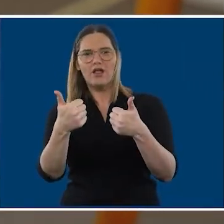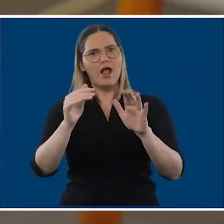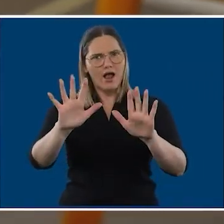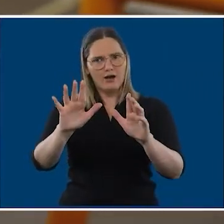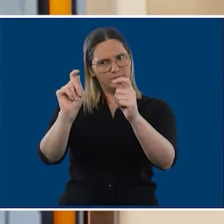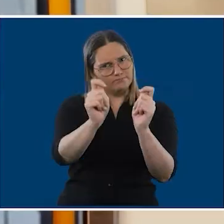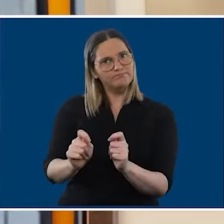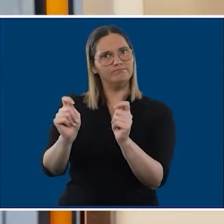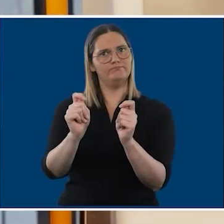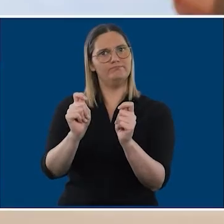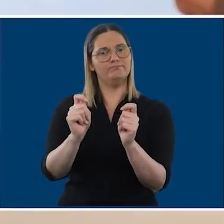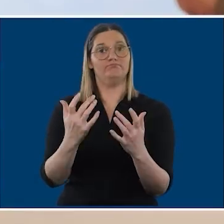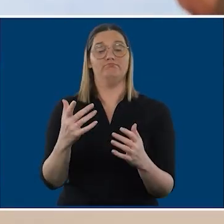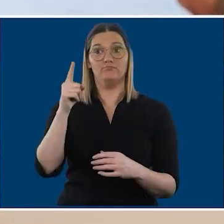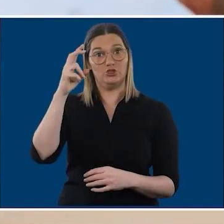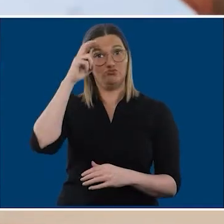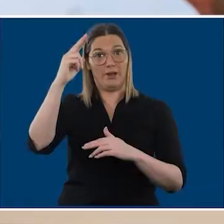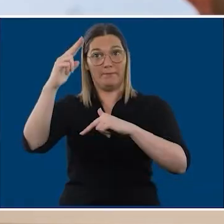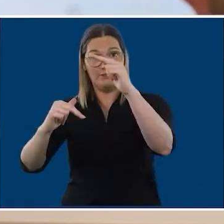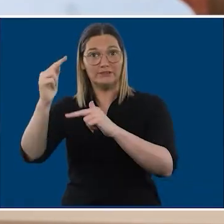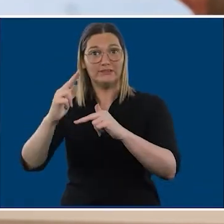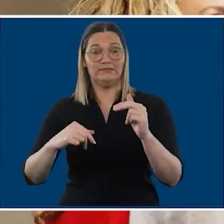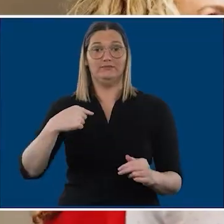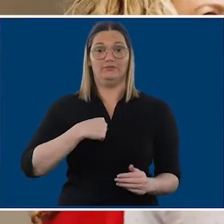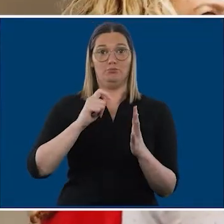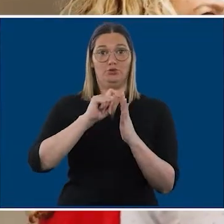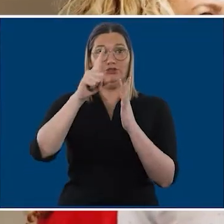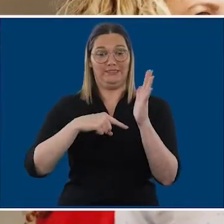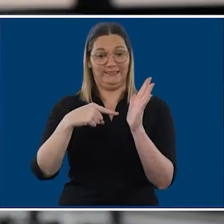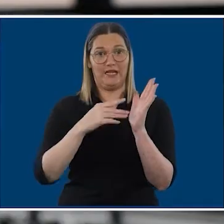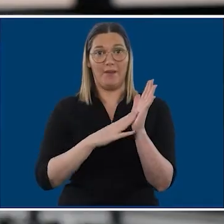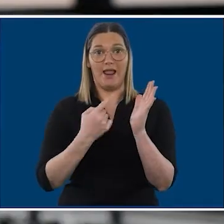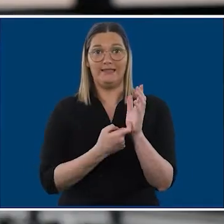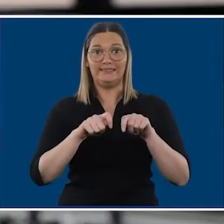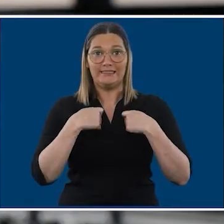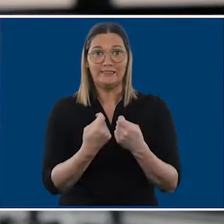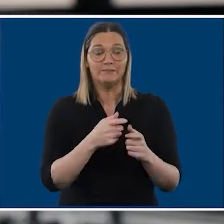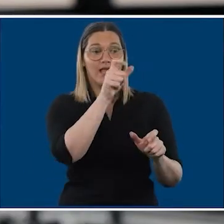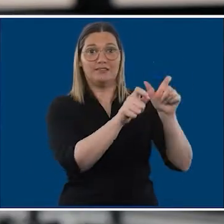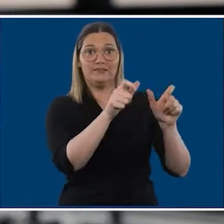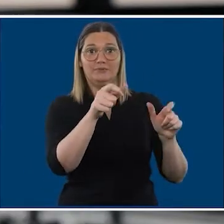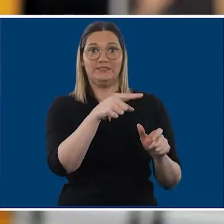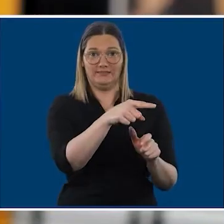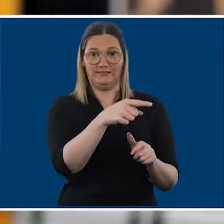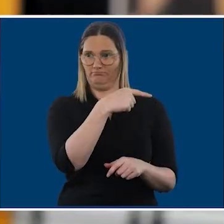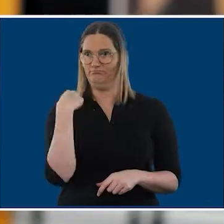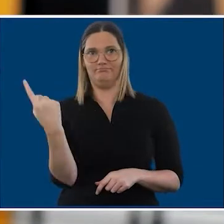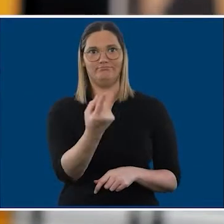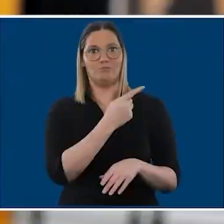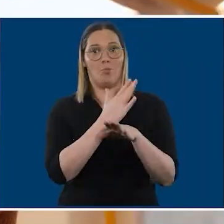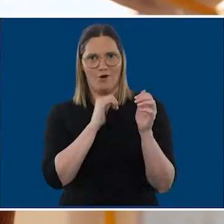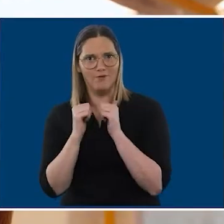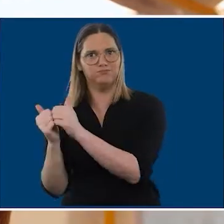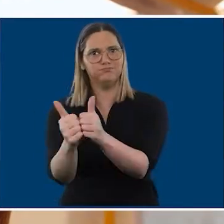work as well as it could or should. We have train builders on the one hand and you've got the project team from the Department of Transport and then you have the